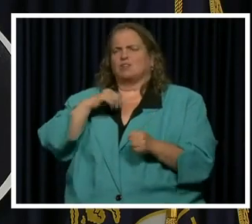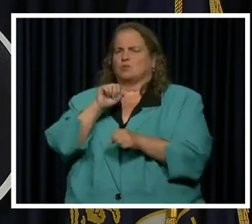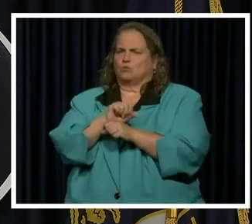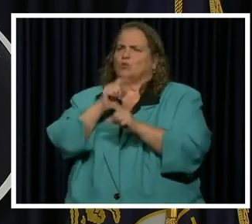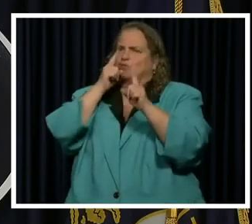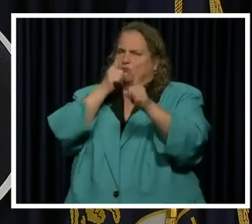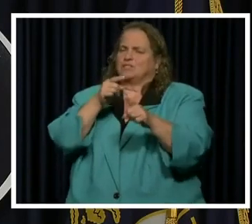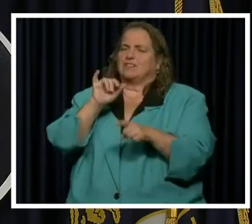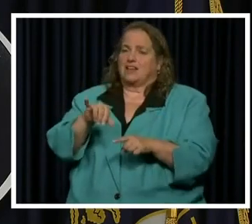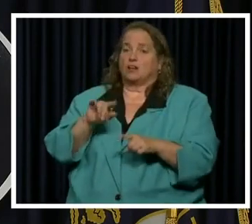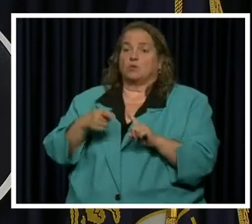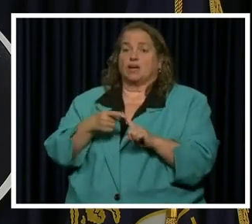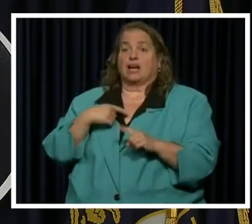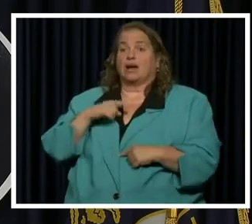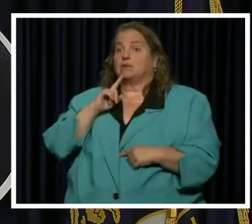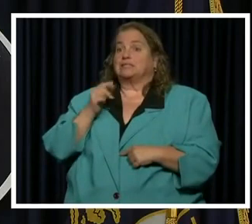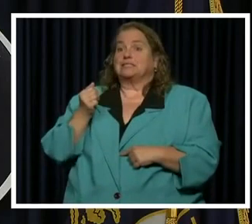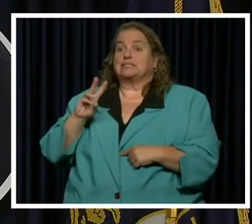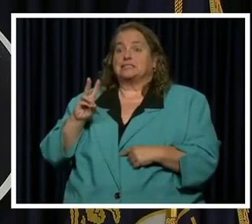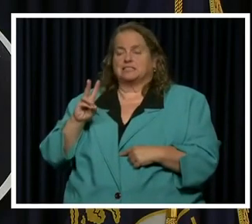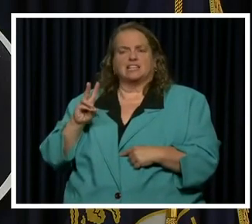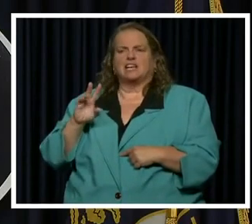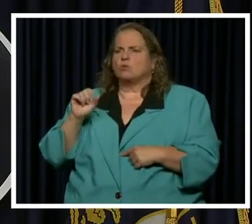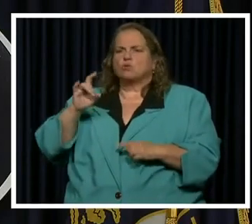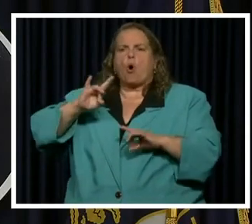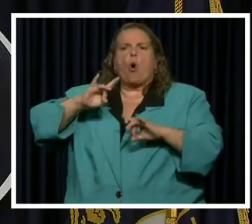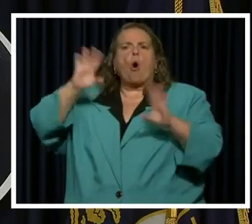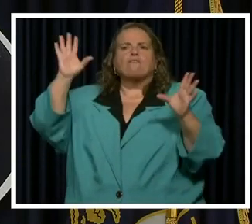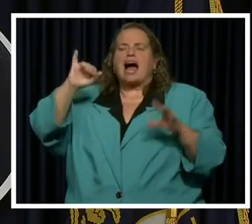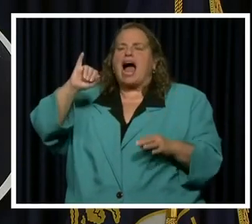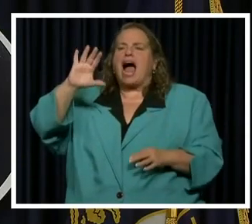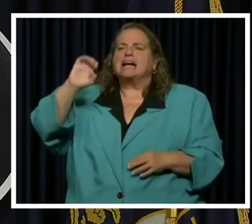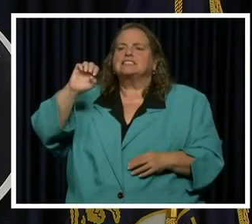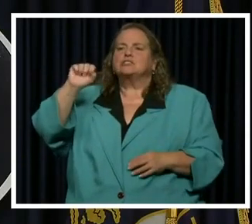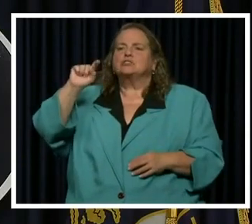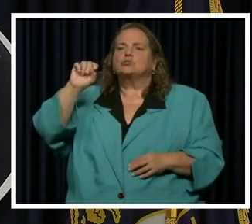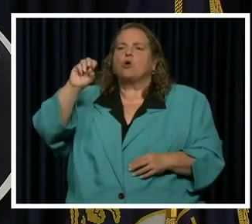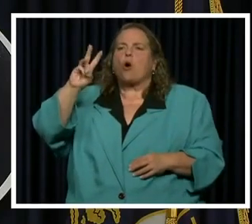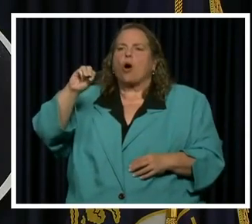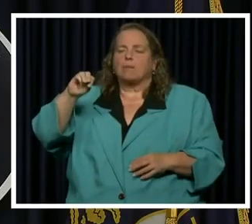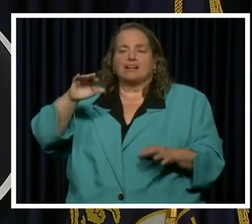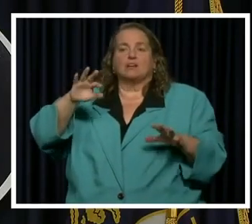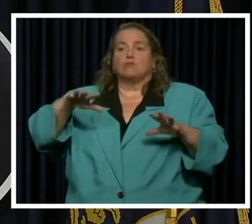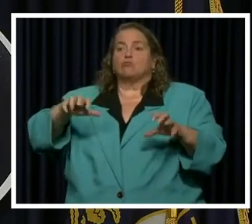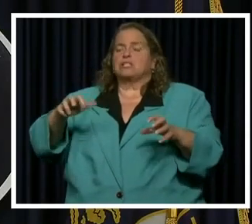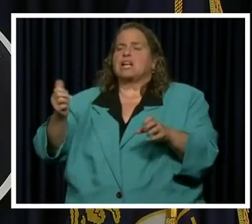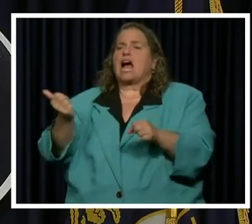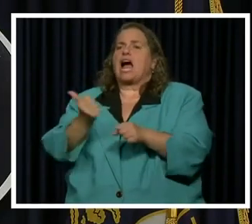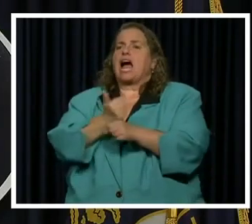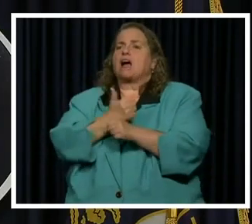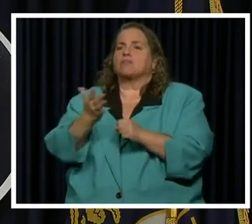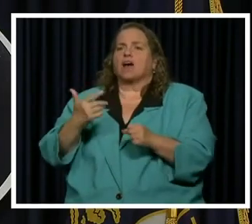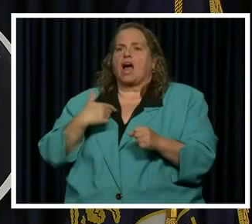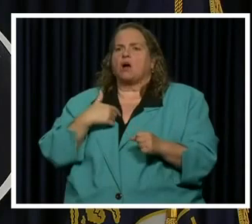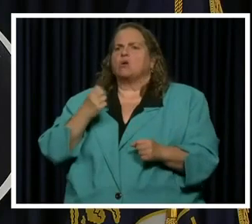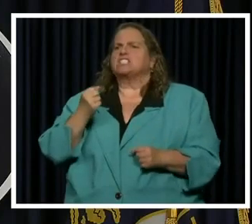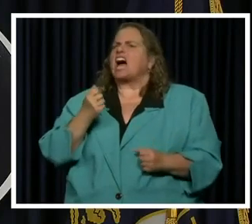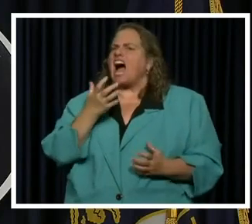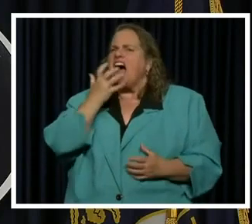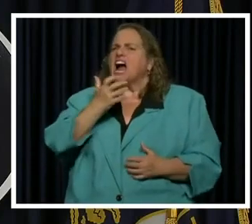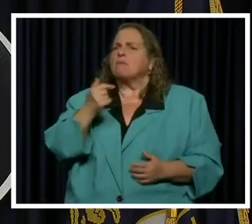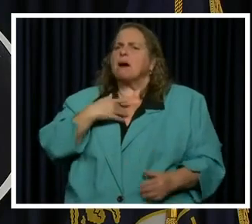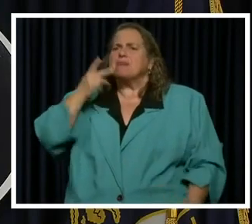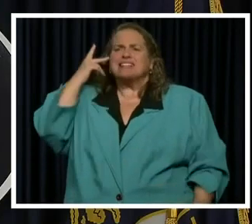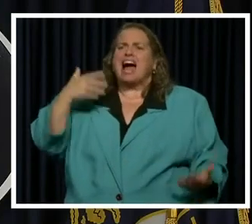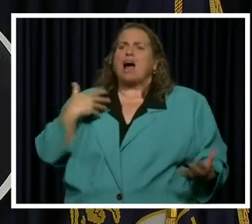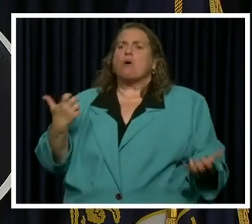Uh, when I turned 16, there was a giant ice storm. Uh, it had frozen over just about everything and I was yelling at my parents,